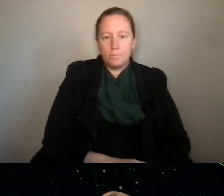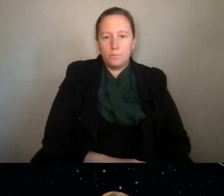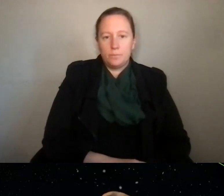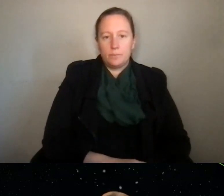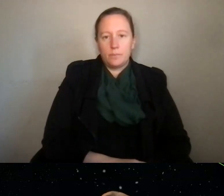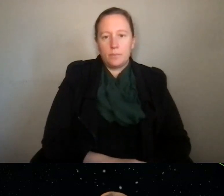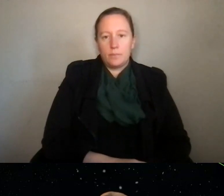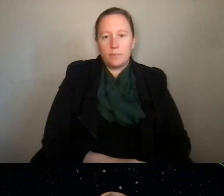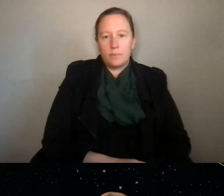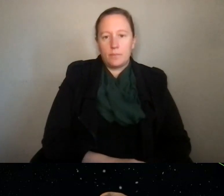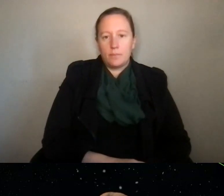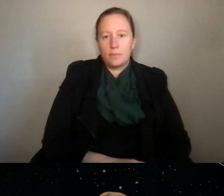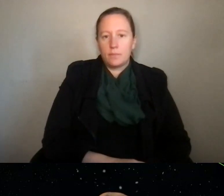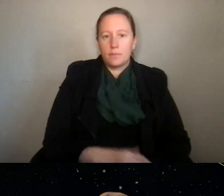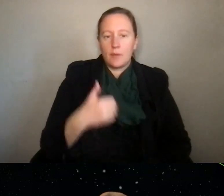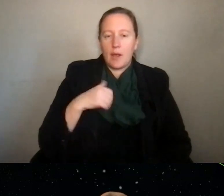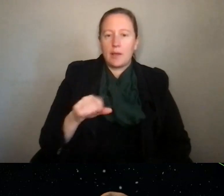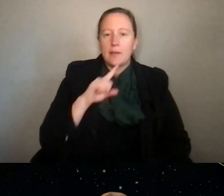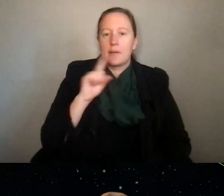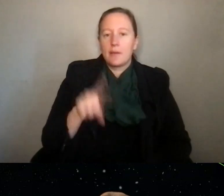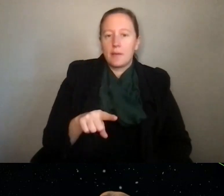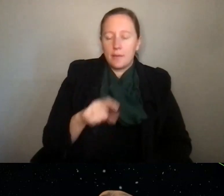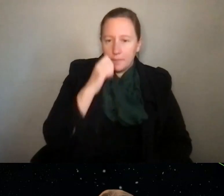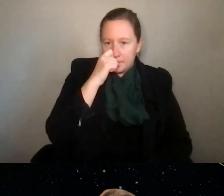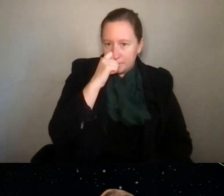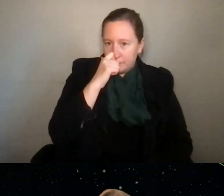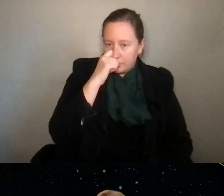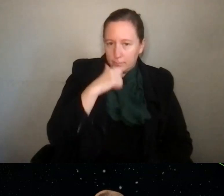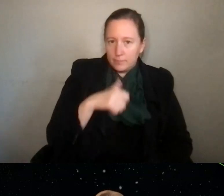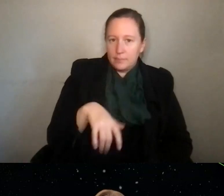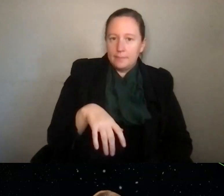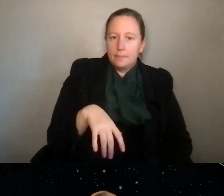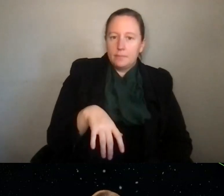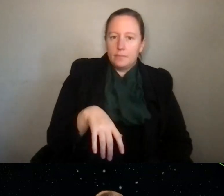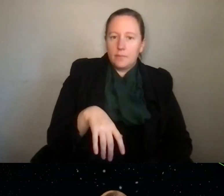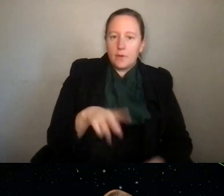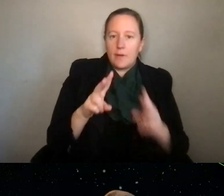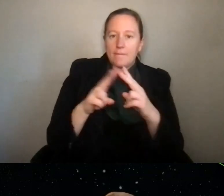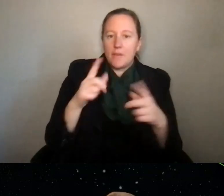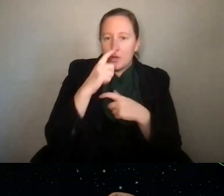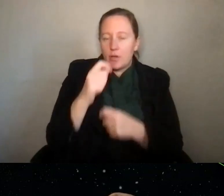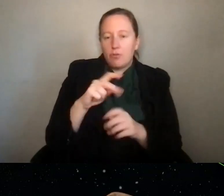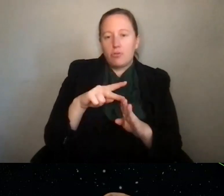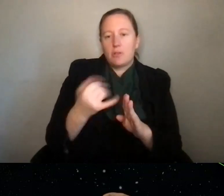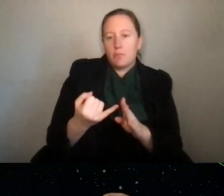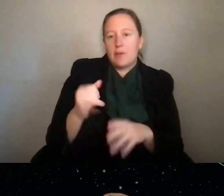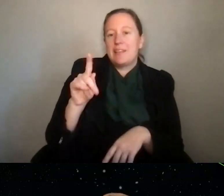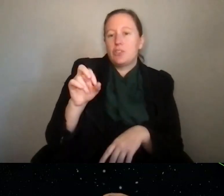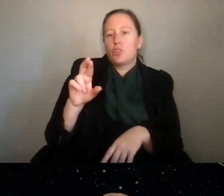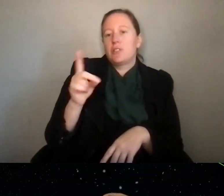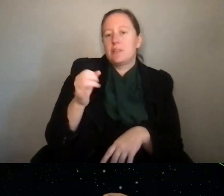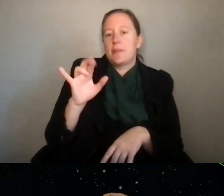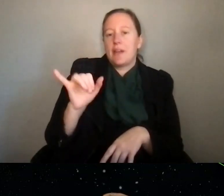So I can take this one. interdisciplinary proposals. That's those are very interesting projects. And